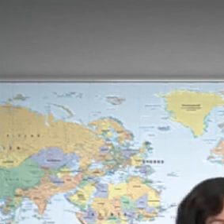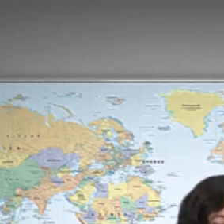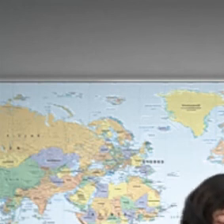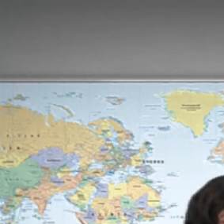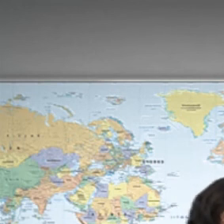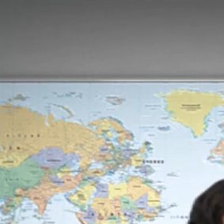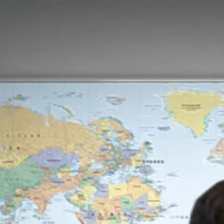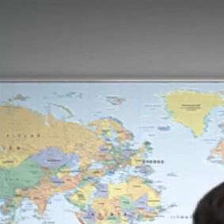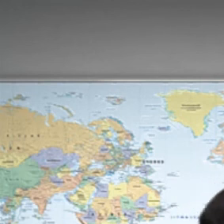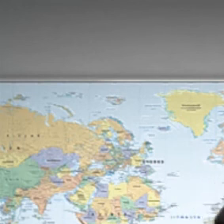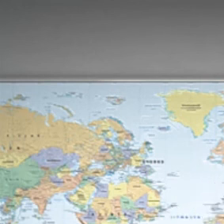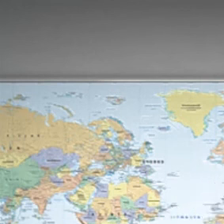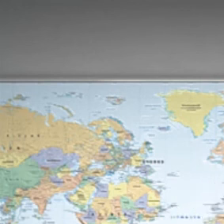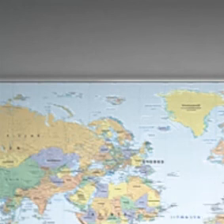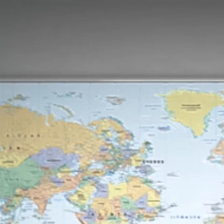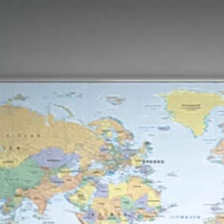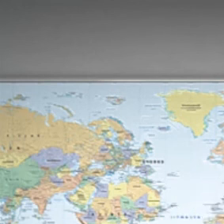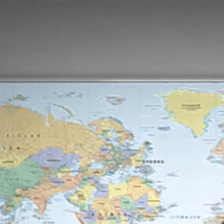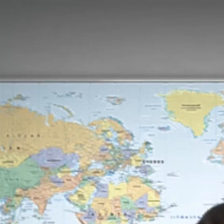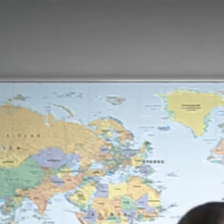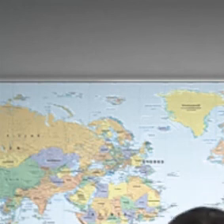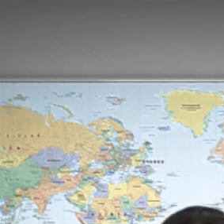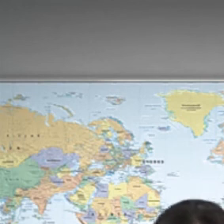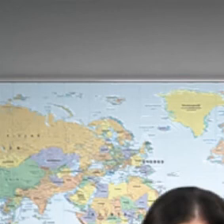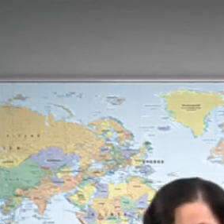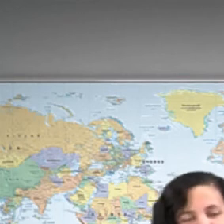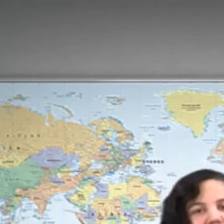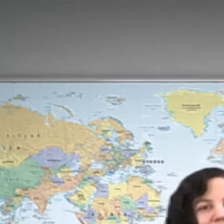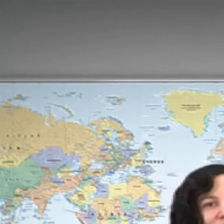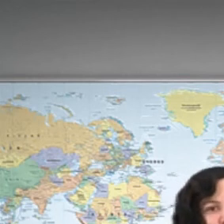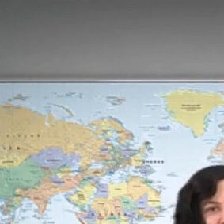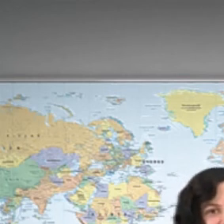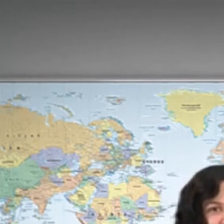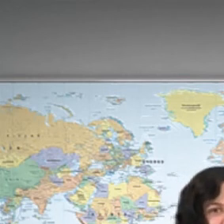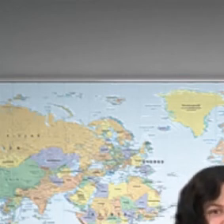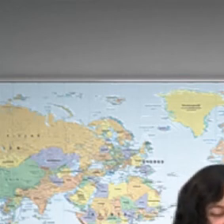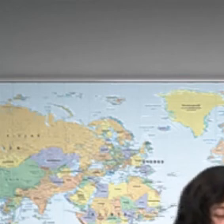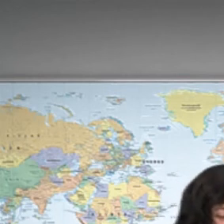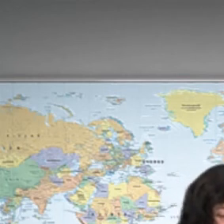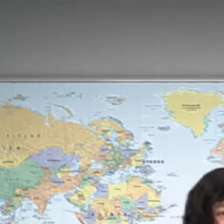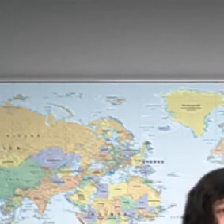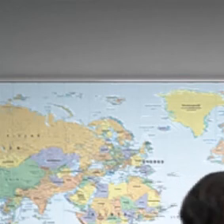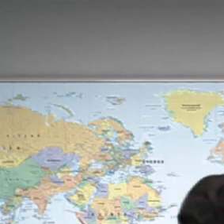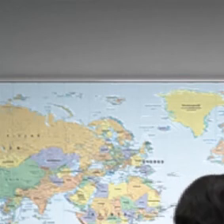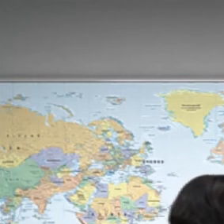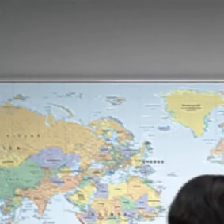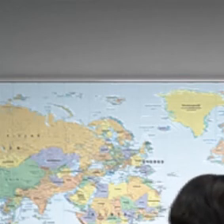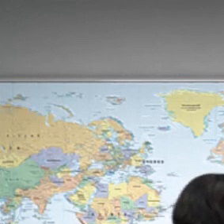we do anything let's sanitize our hands make sure you sanitize and keep yourself very very healthy